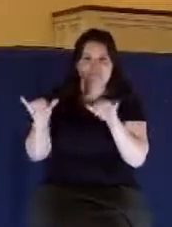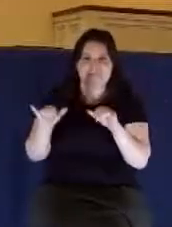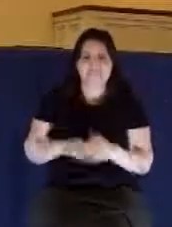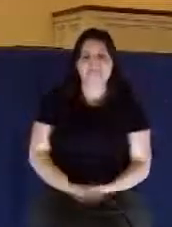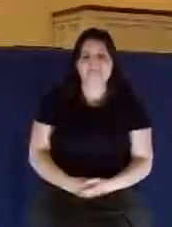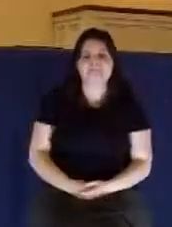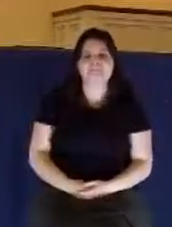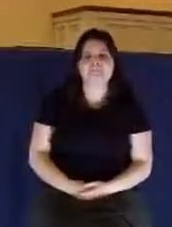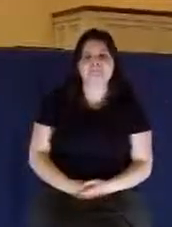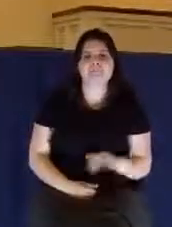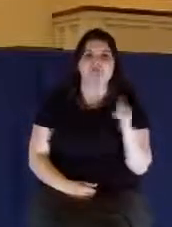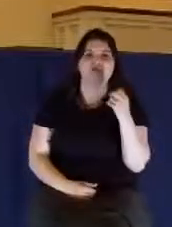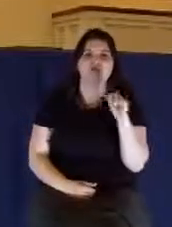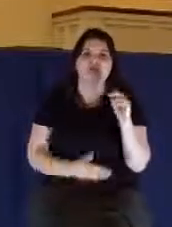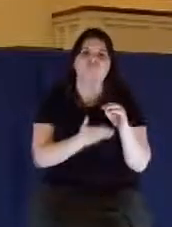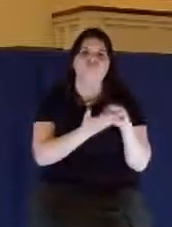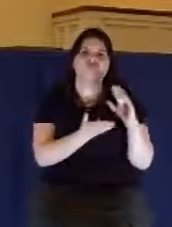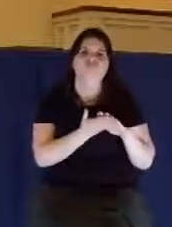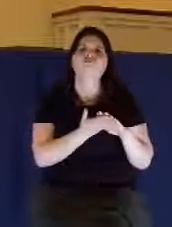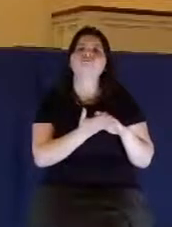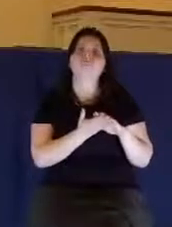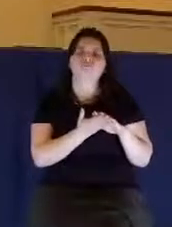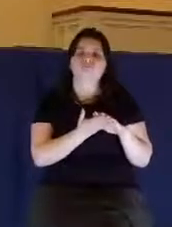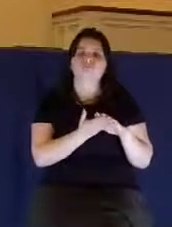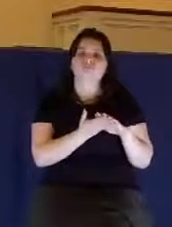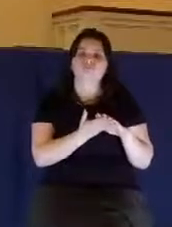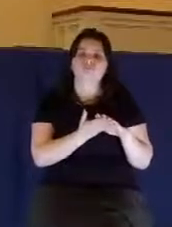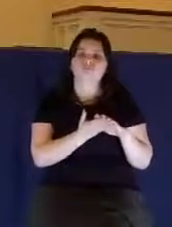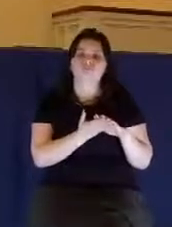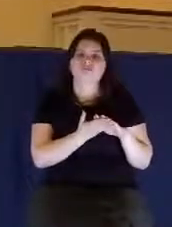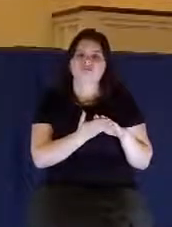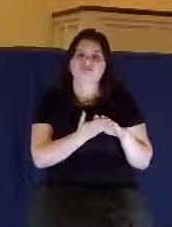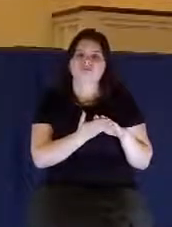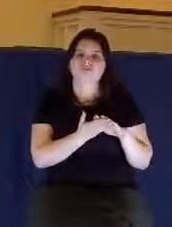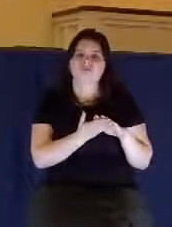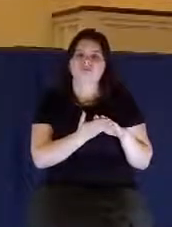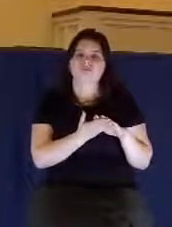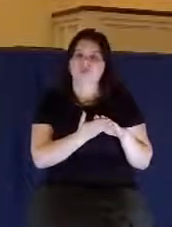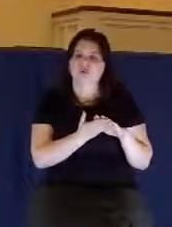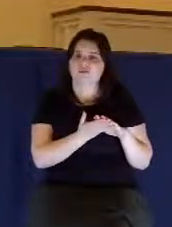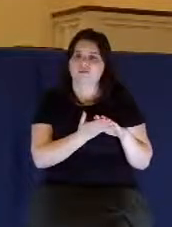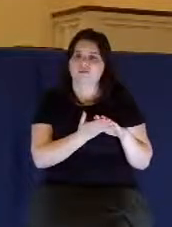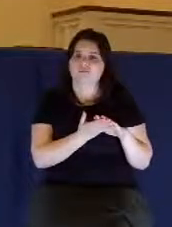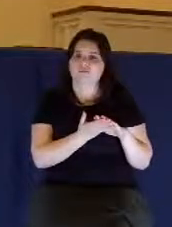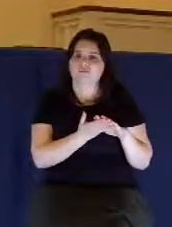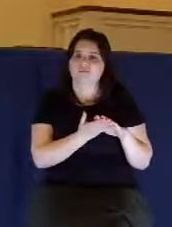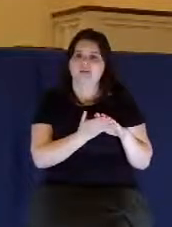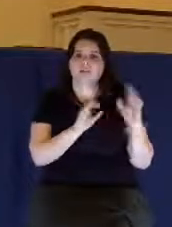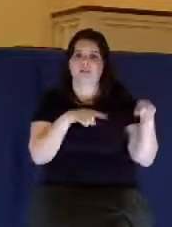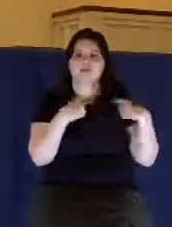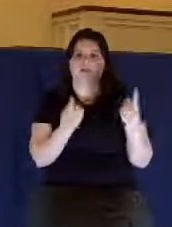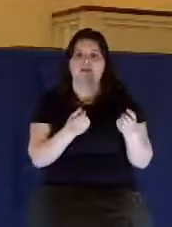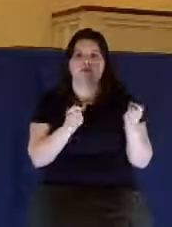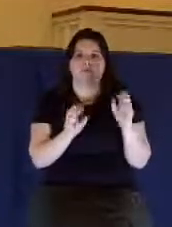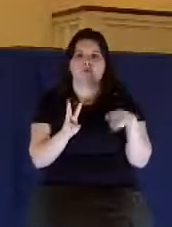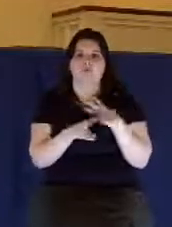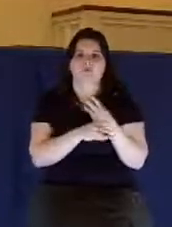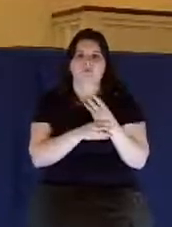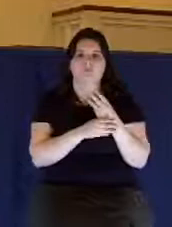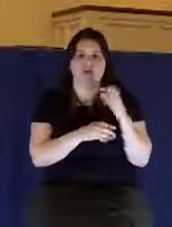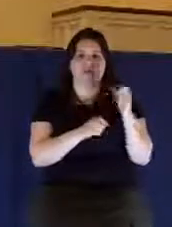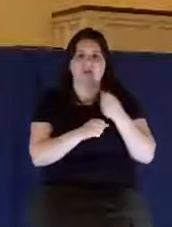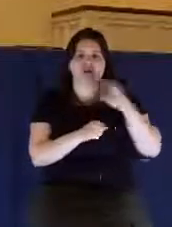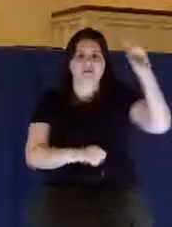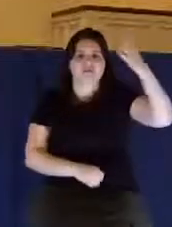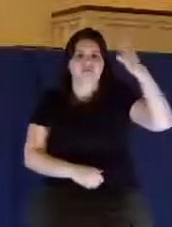John Oxum wrote this, never since the world began has the sun ever stopped his shining. His face very often we cannot see. We